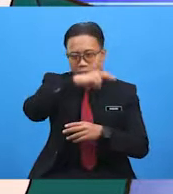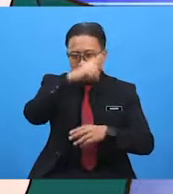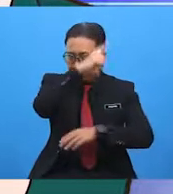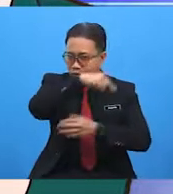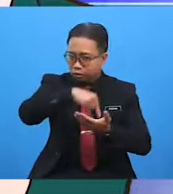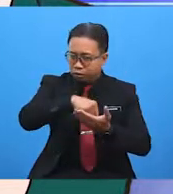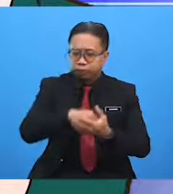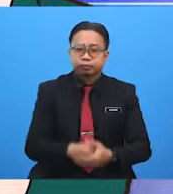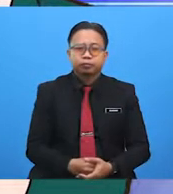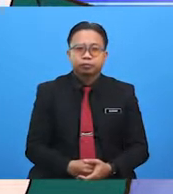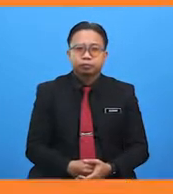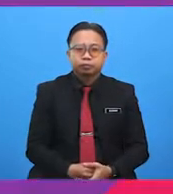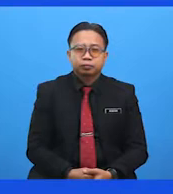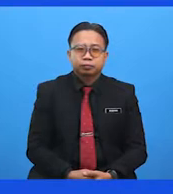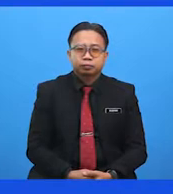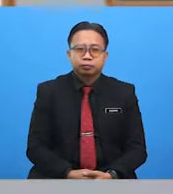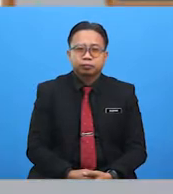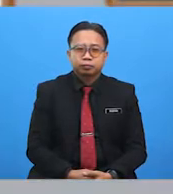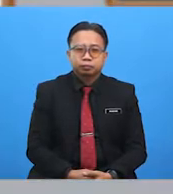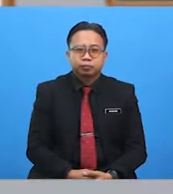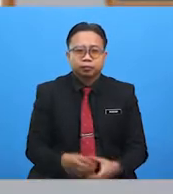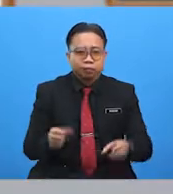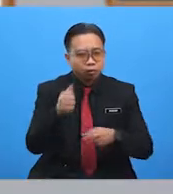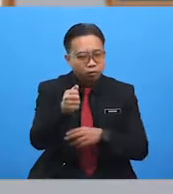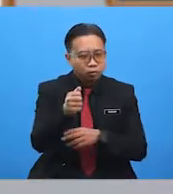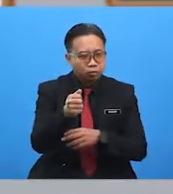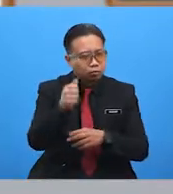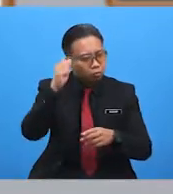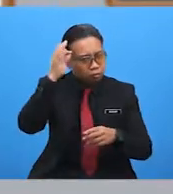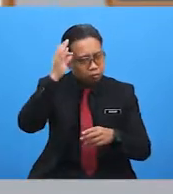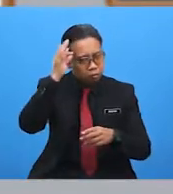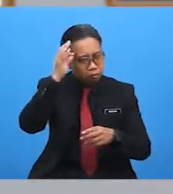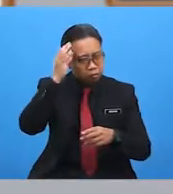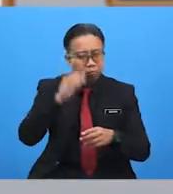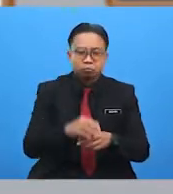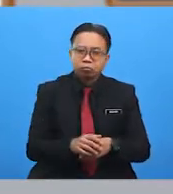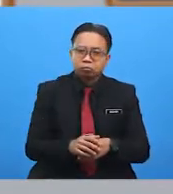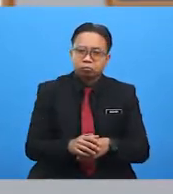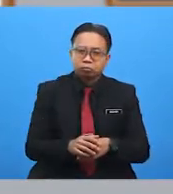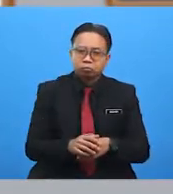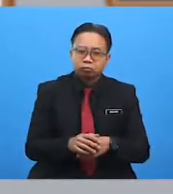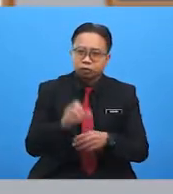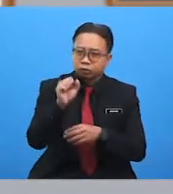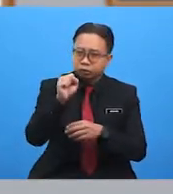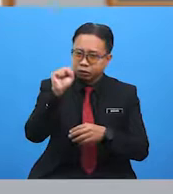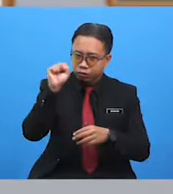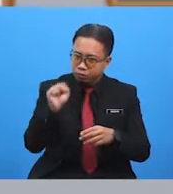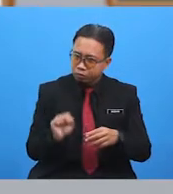Brian Lee reporting. Did you realise that the reporter was talking about the seasons?